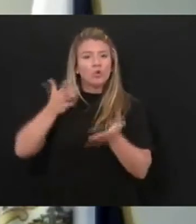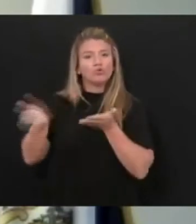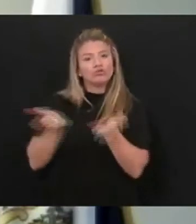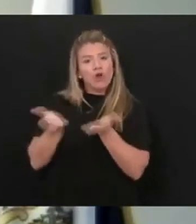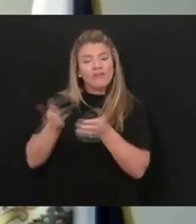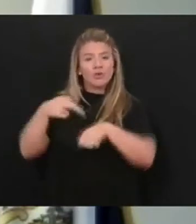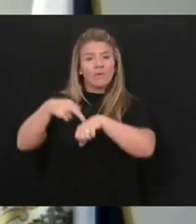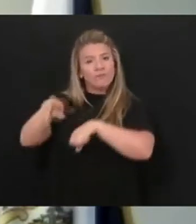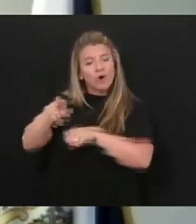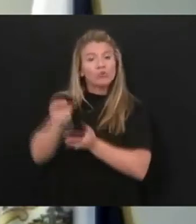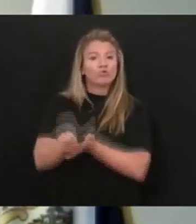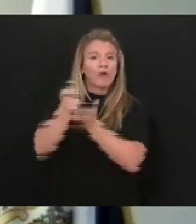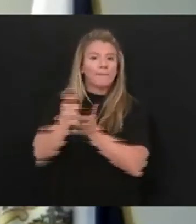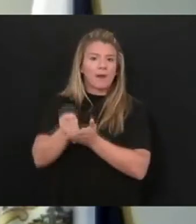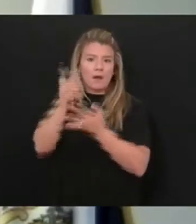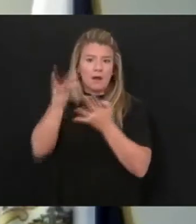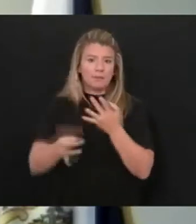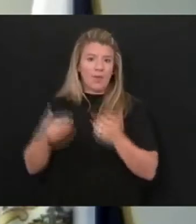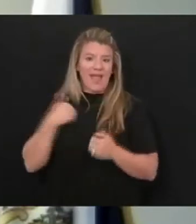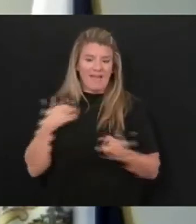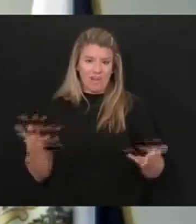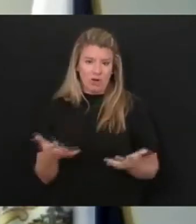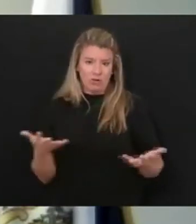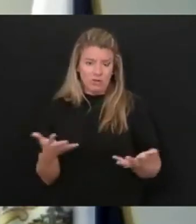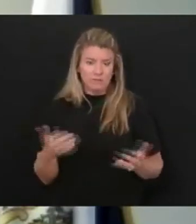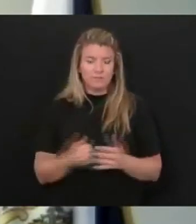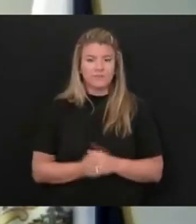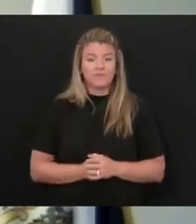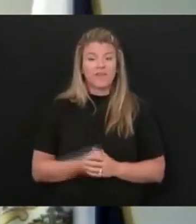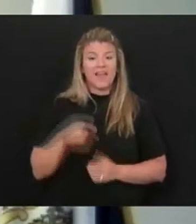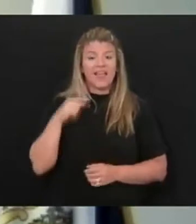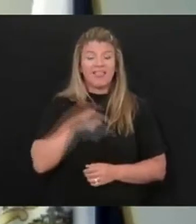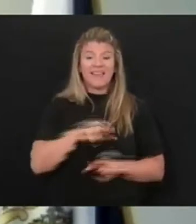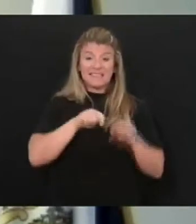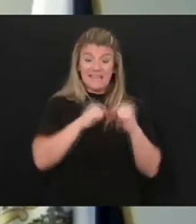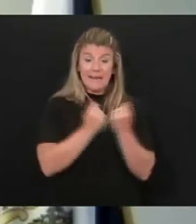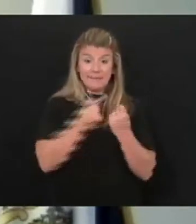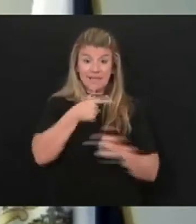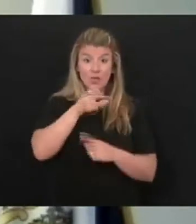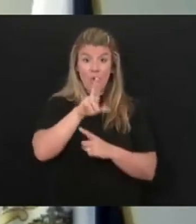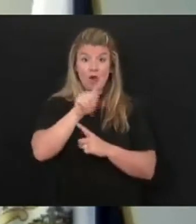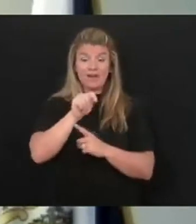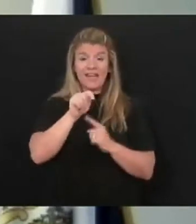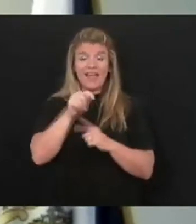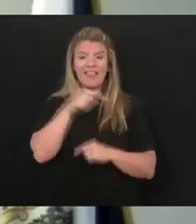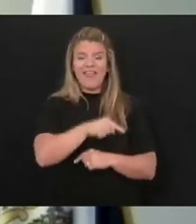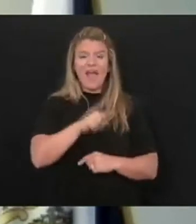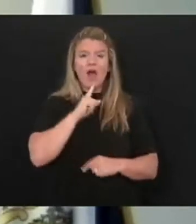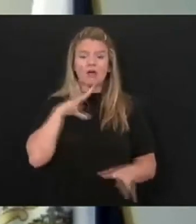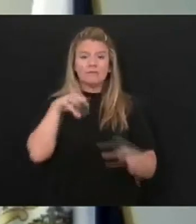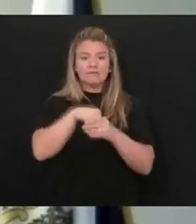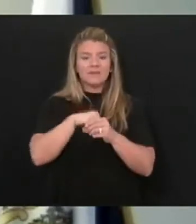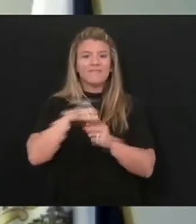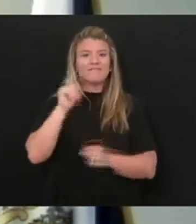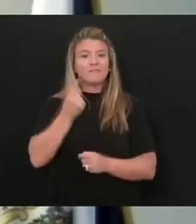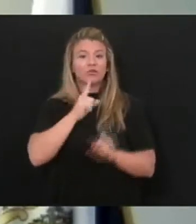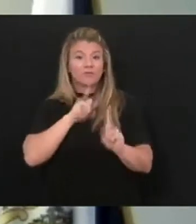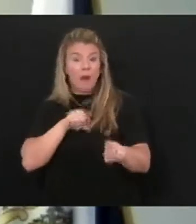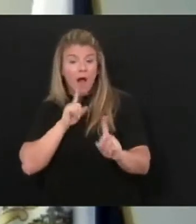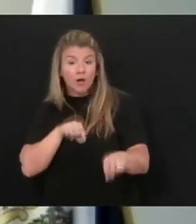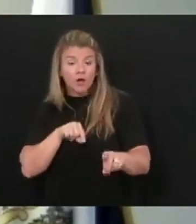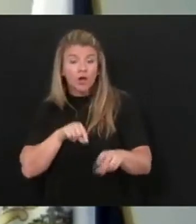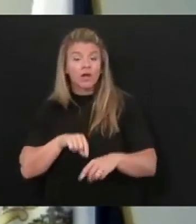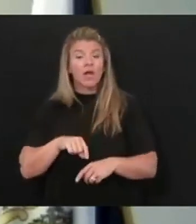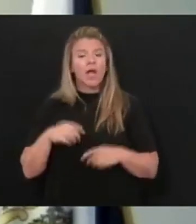options in the state. These multidisciplinary teams are comprised of a first responder, a peer